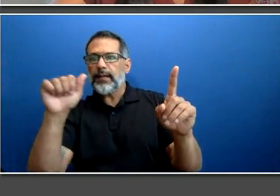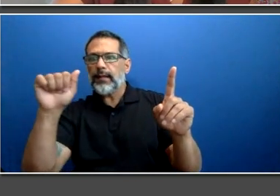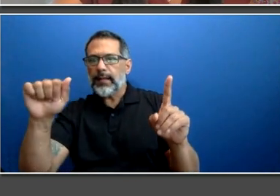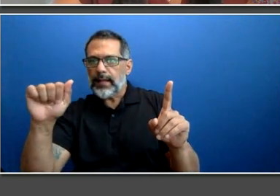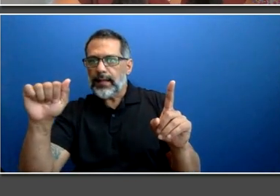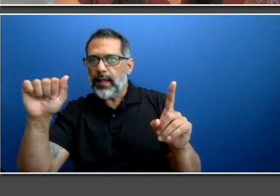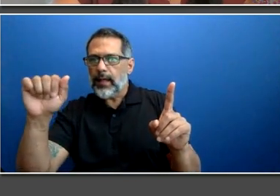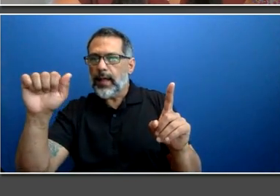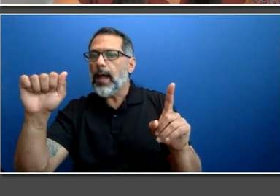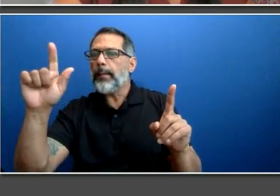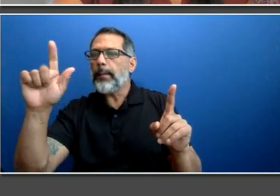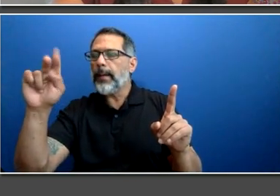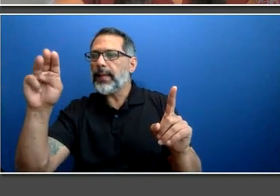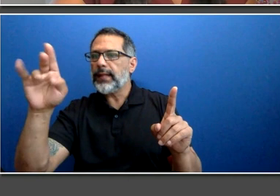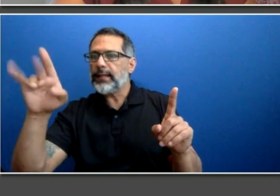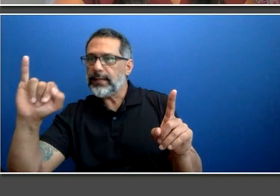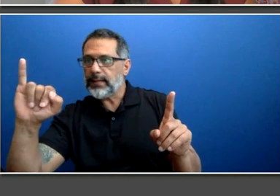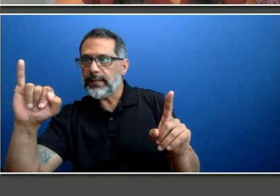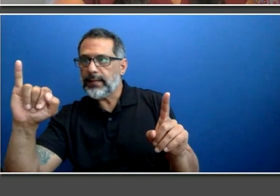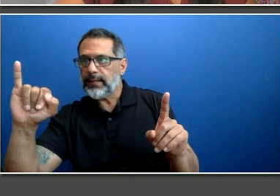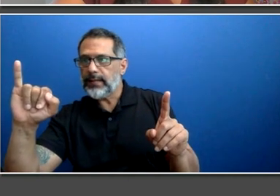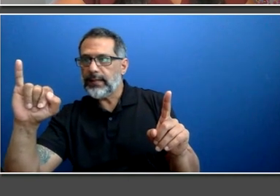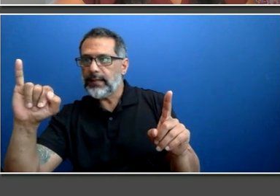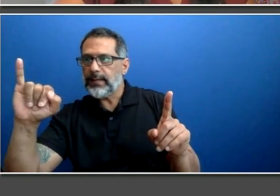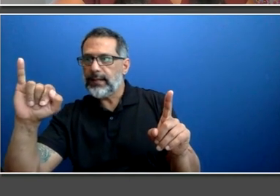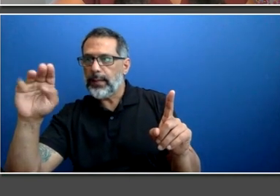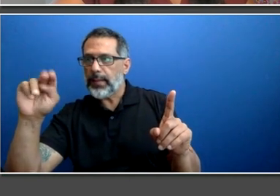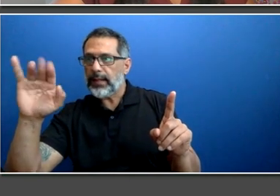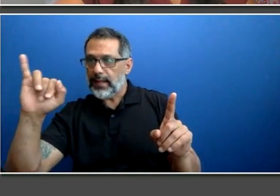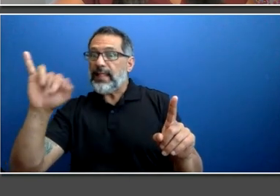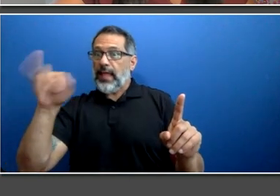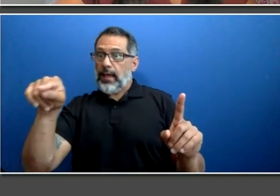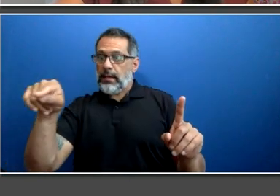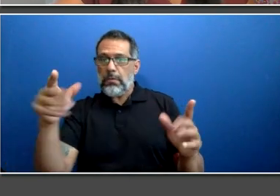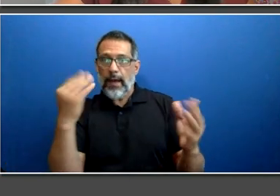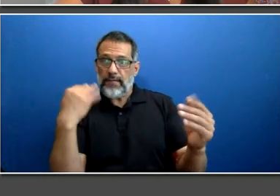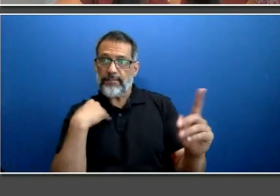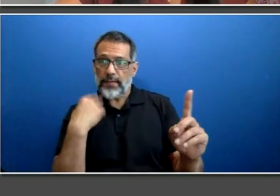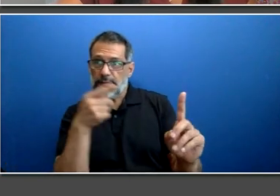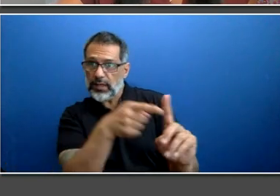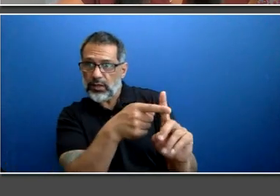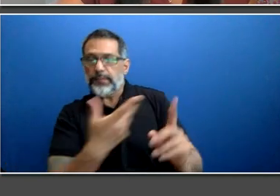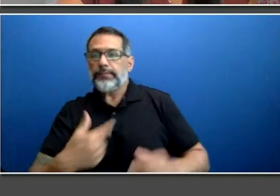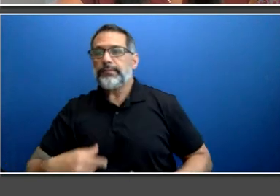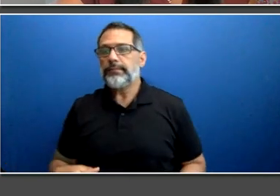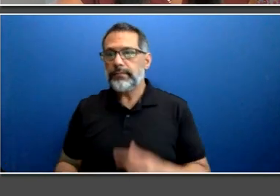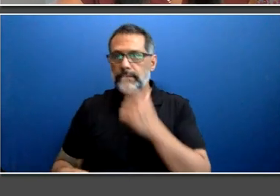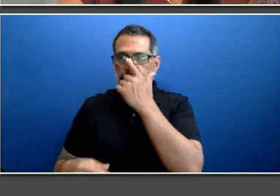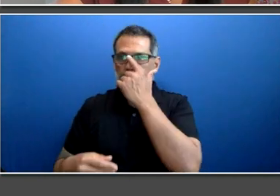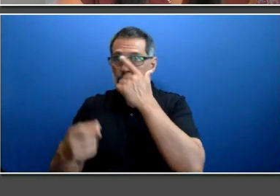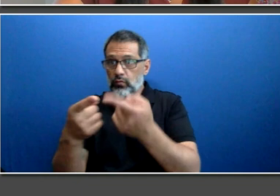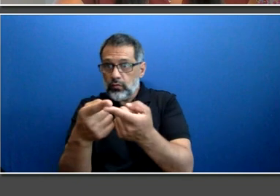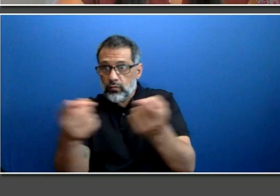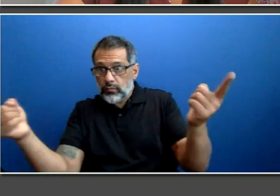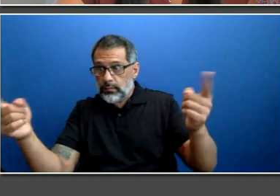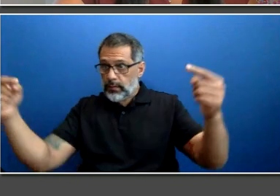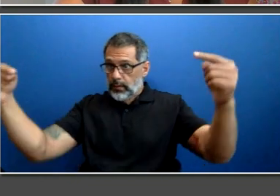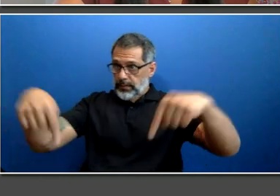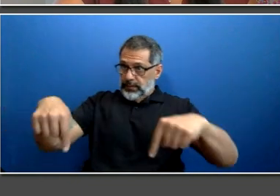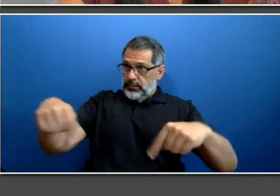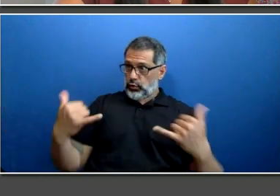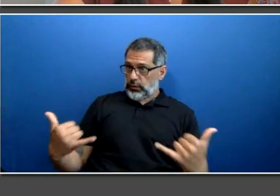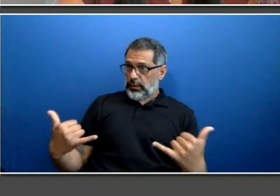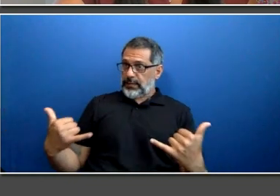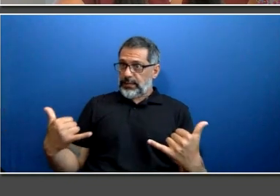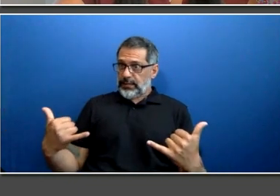or in your cover letter. For everyone in attendance today, if you can't think of who it was that referred you, the default response